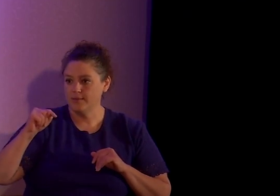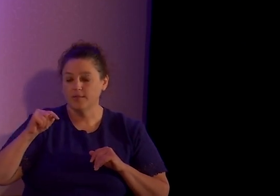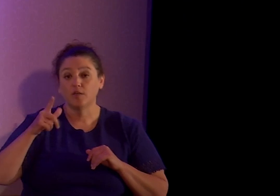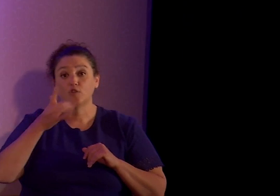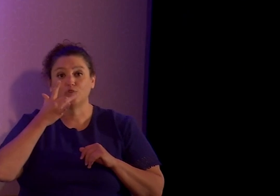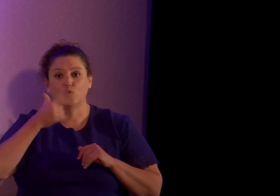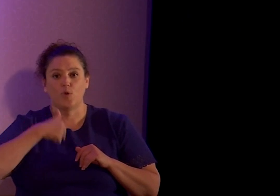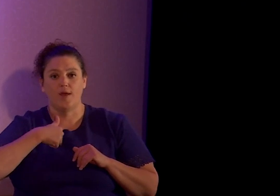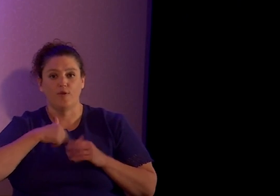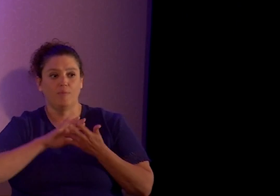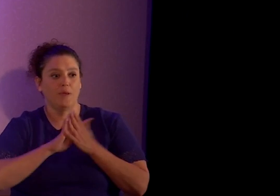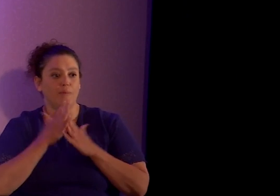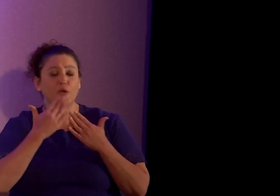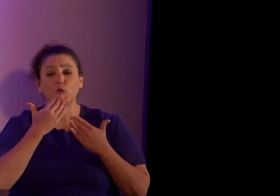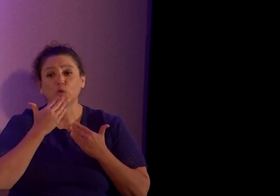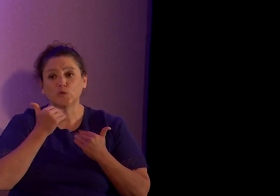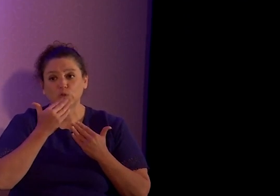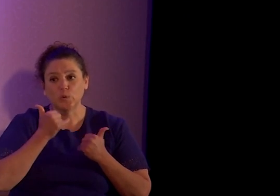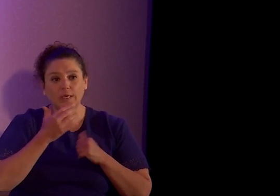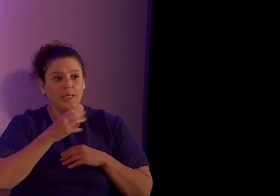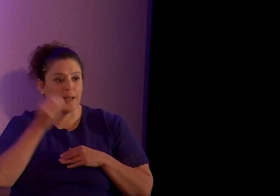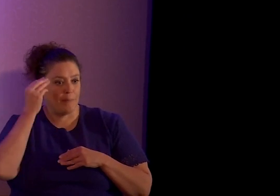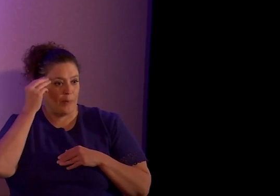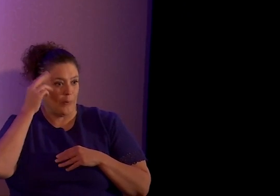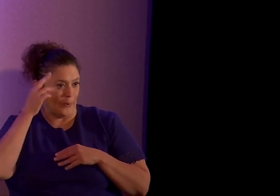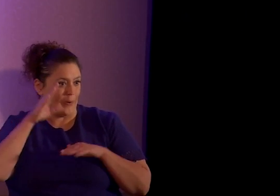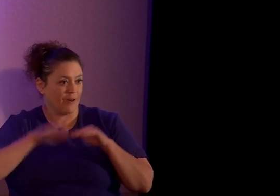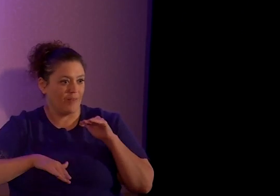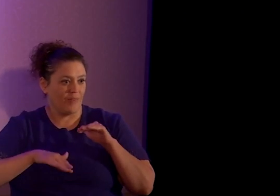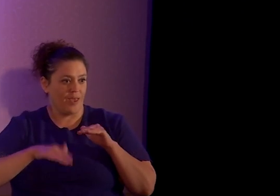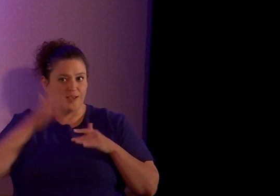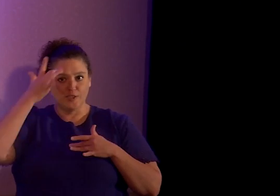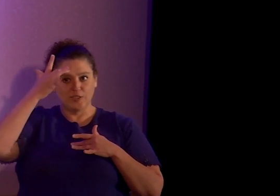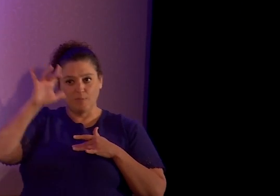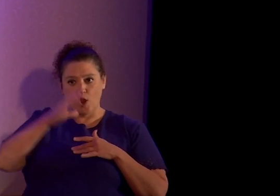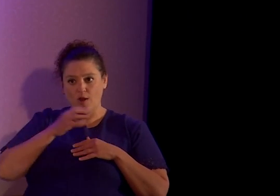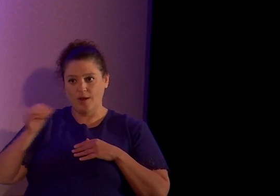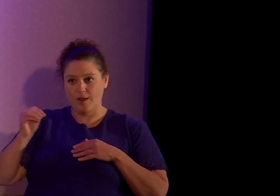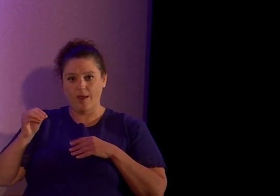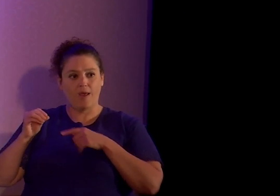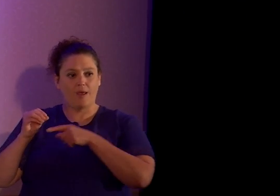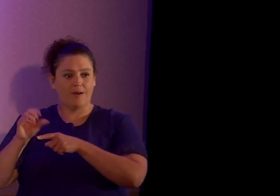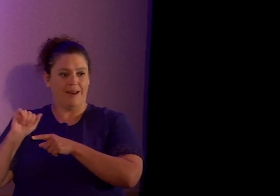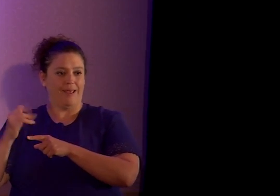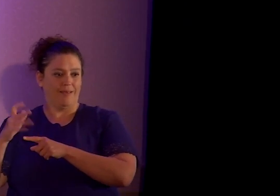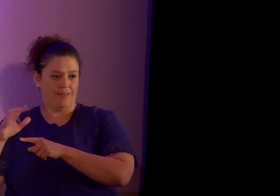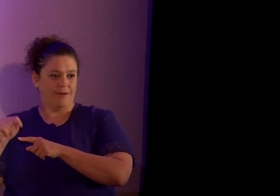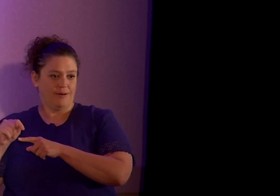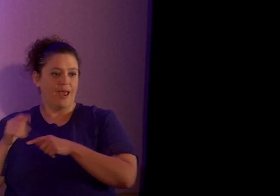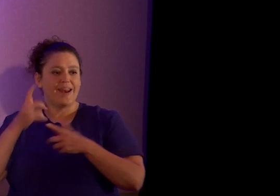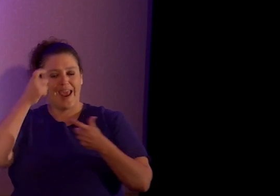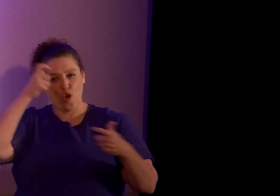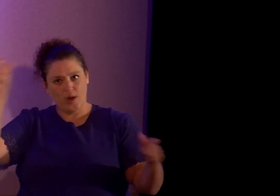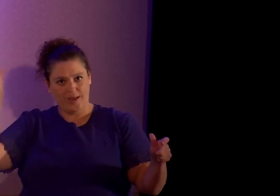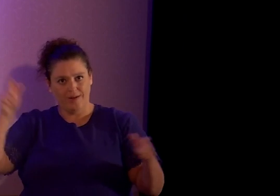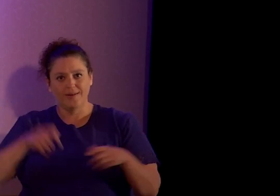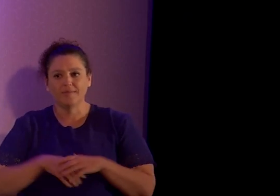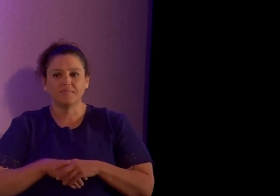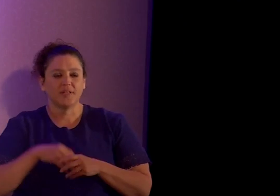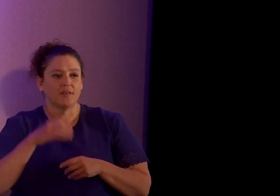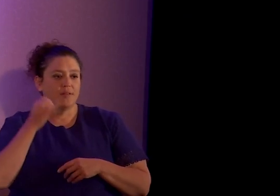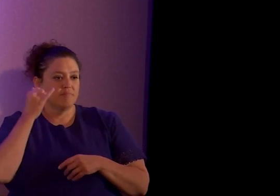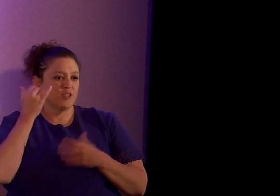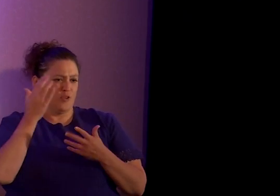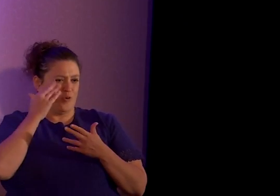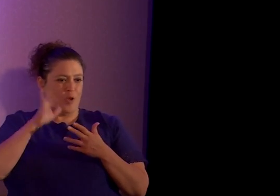me be sweet and mentally disabled than smart and arrogant, which being an atheist is arrogant,